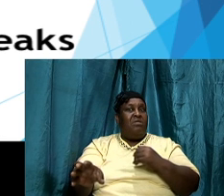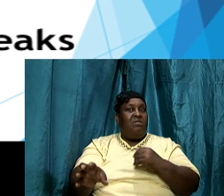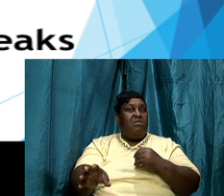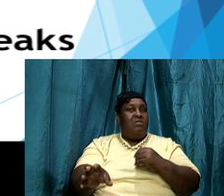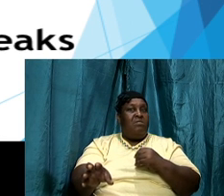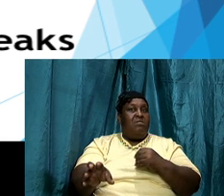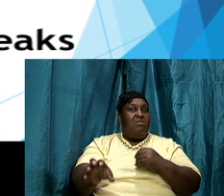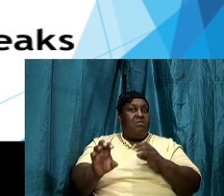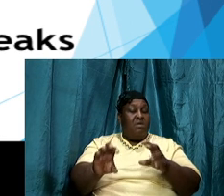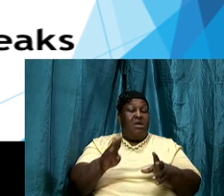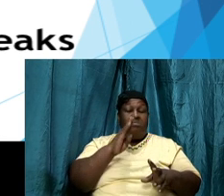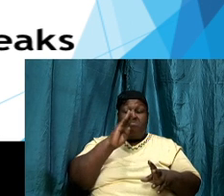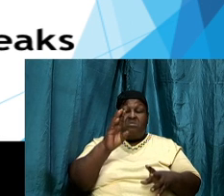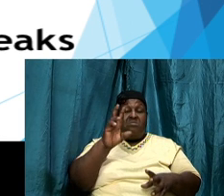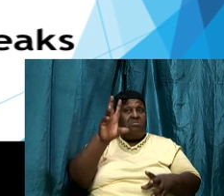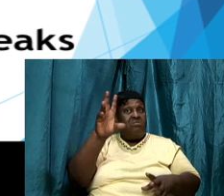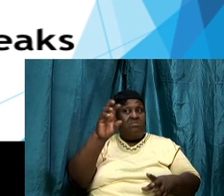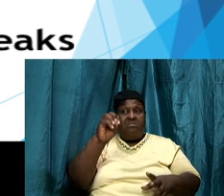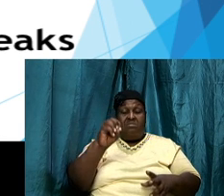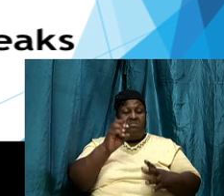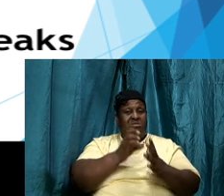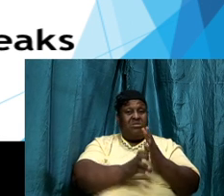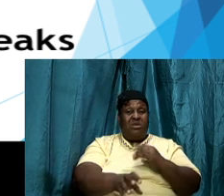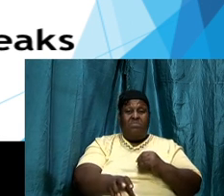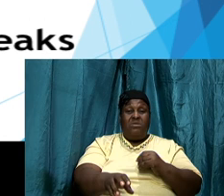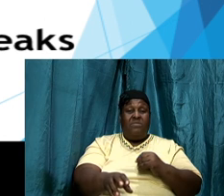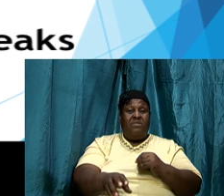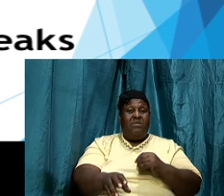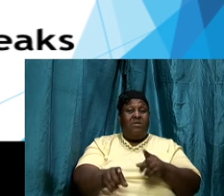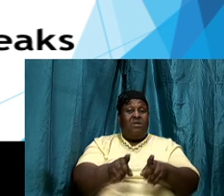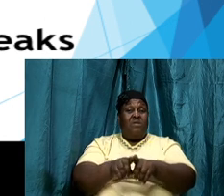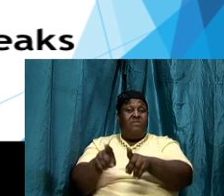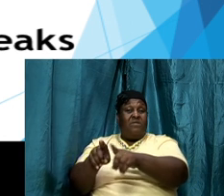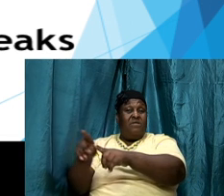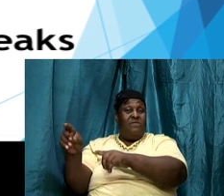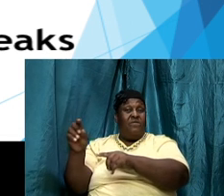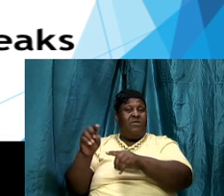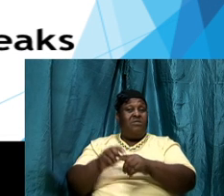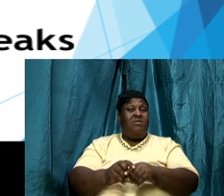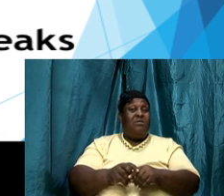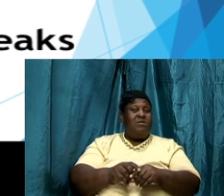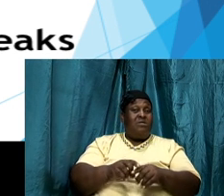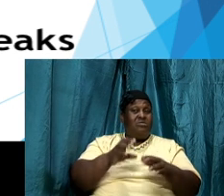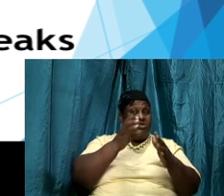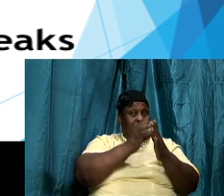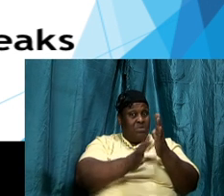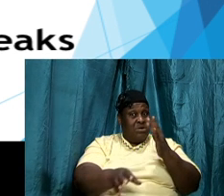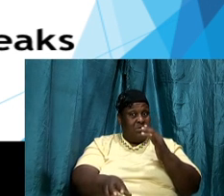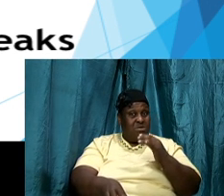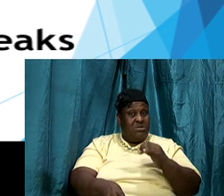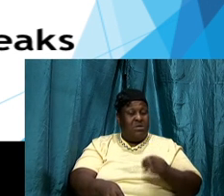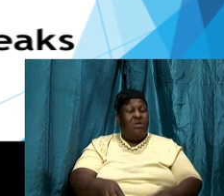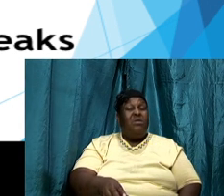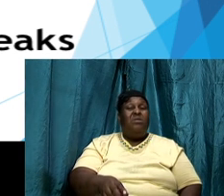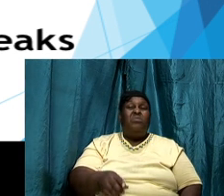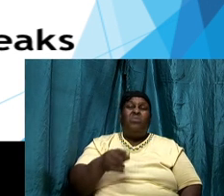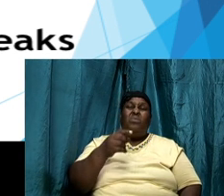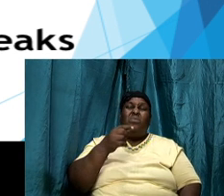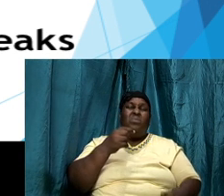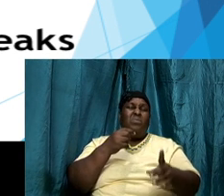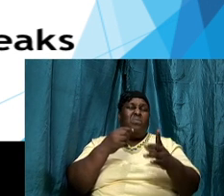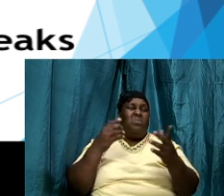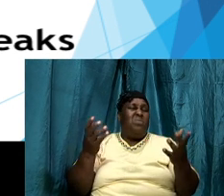from a number of books that has meaning to us but the point I'm making is if